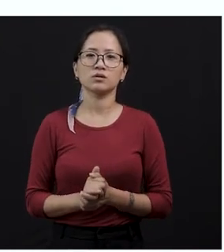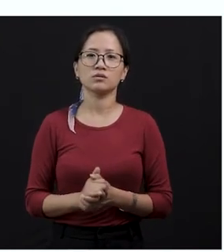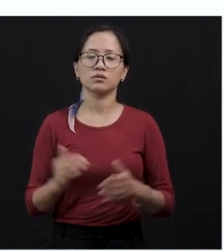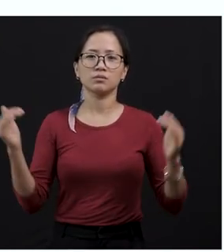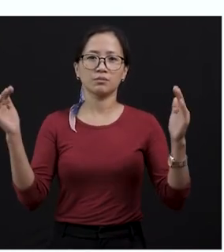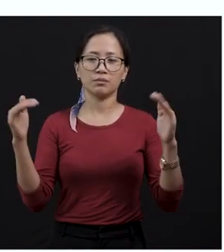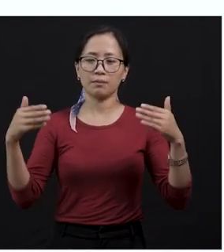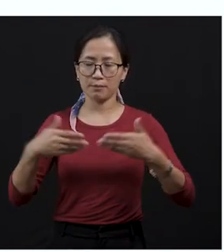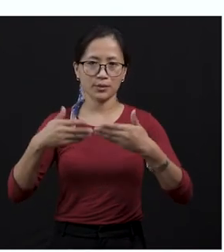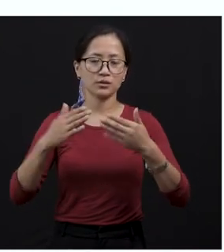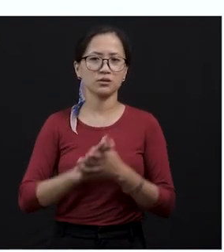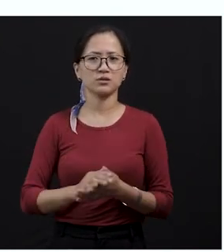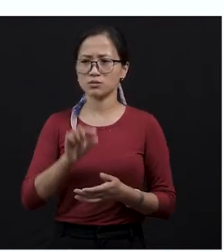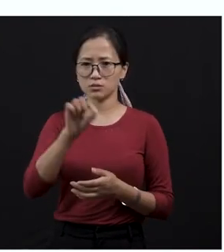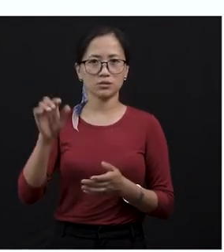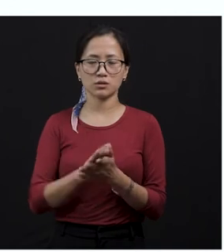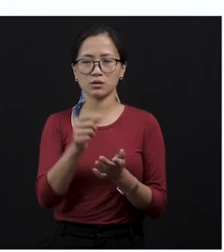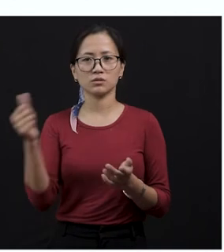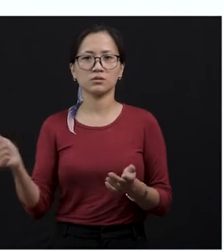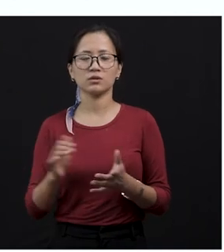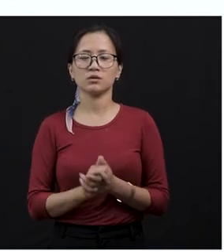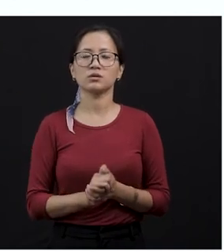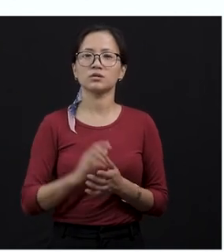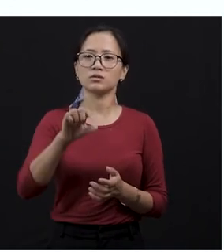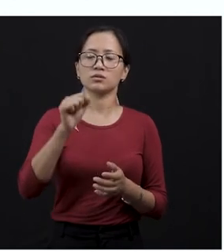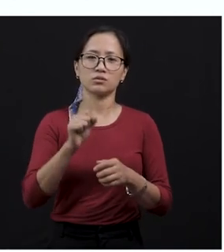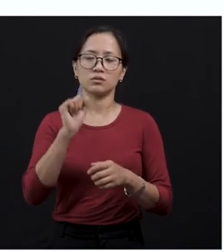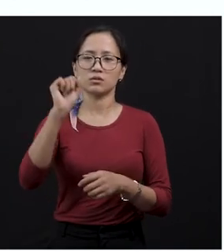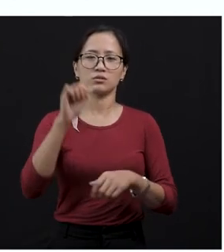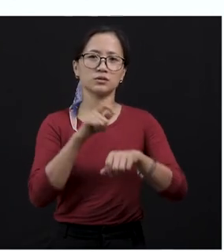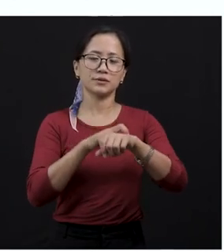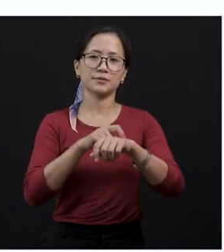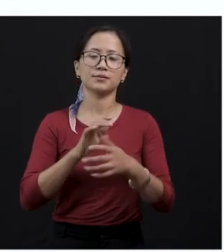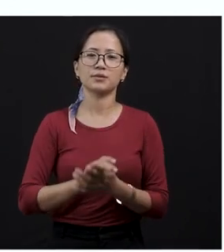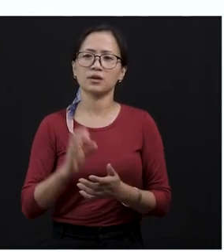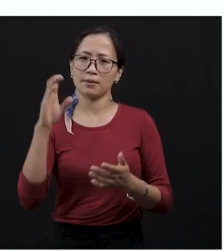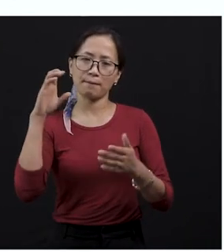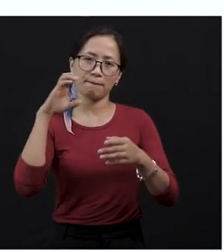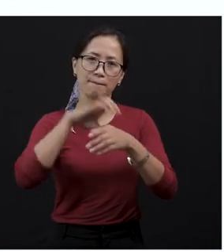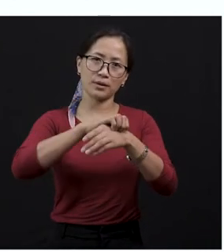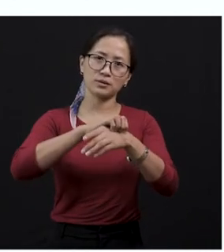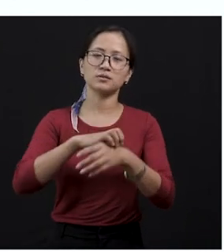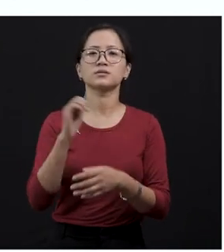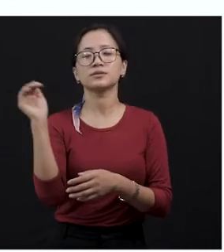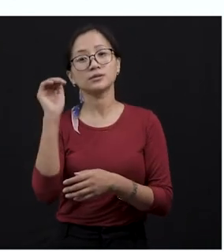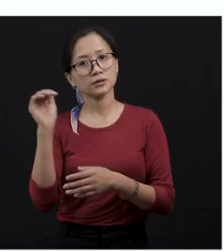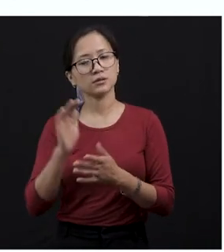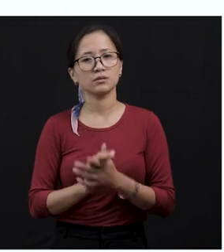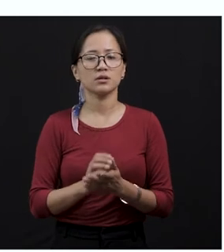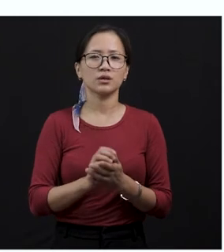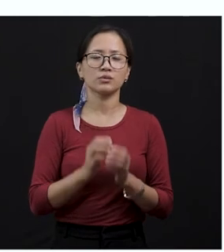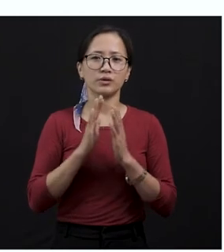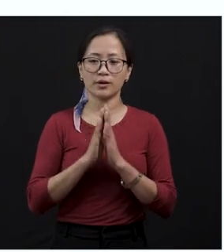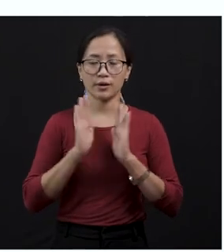met each other. They were all in hurry because they cannot just take their own time, walk around and bite the snake. What they have to do is they have to